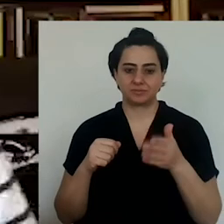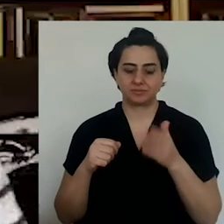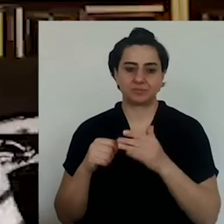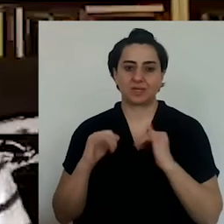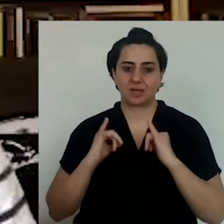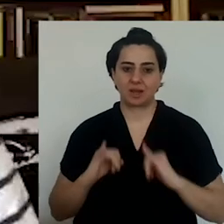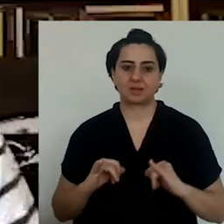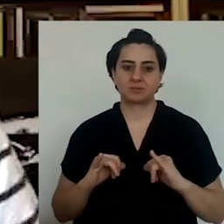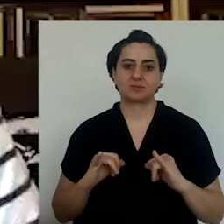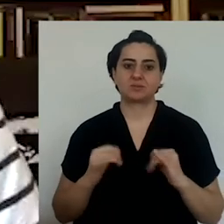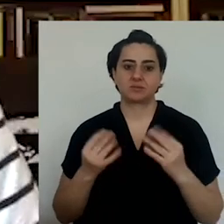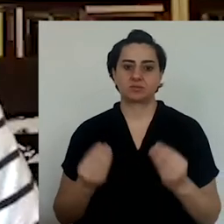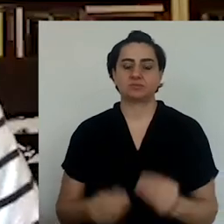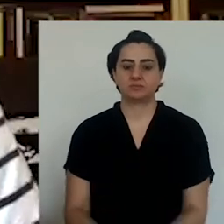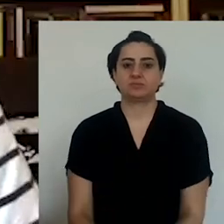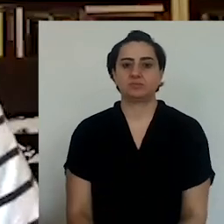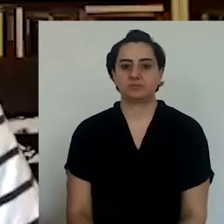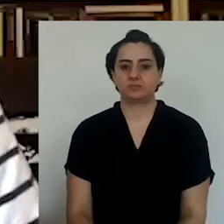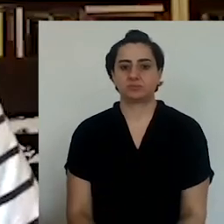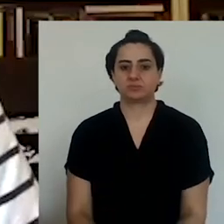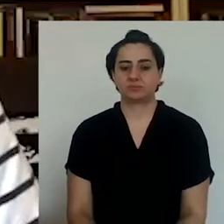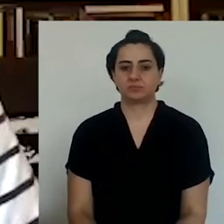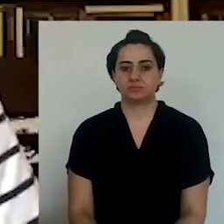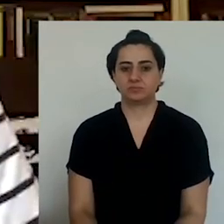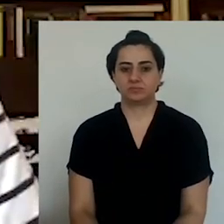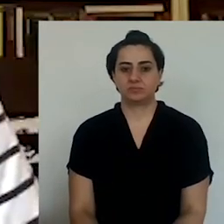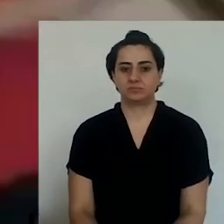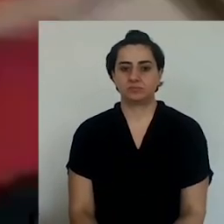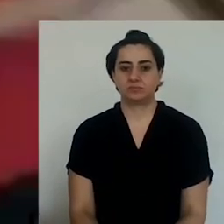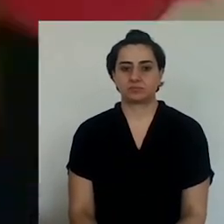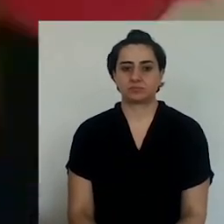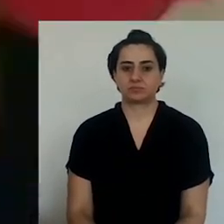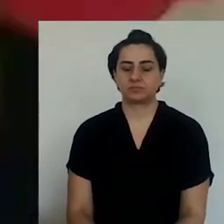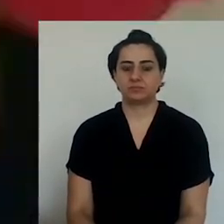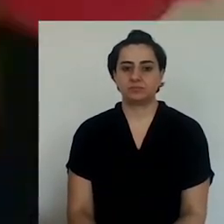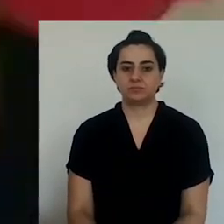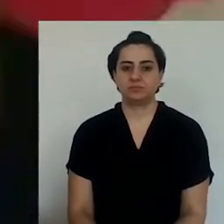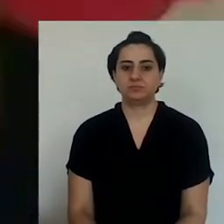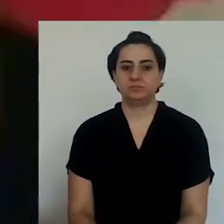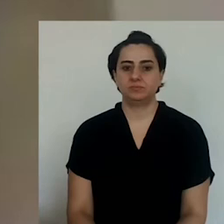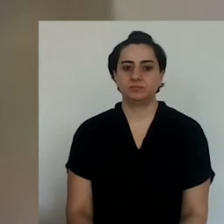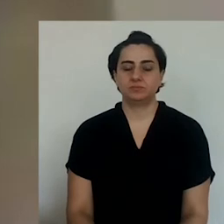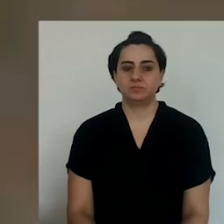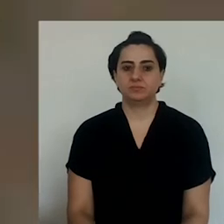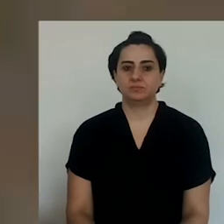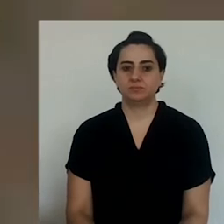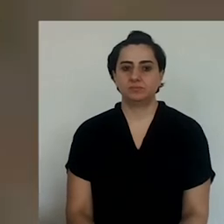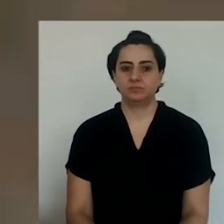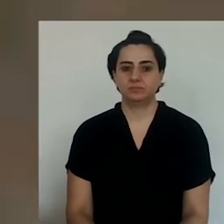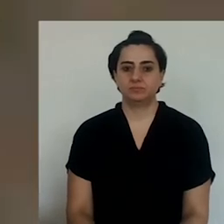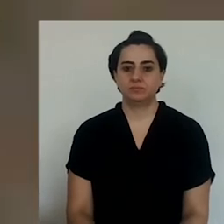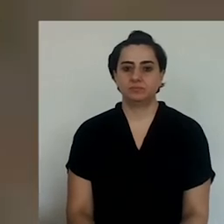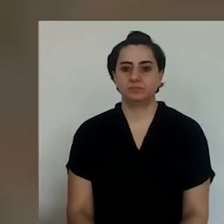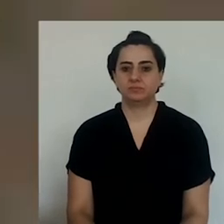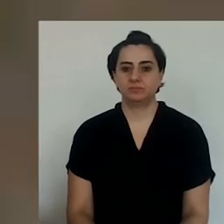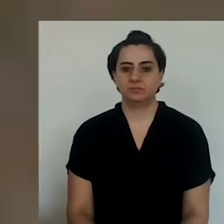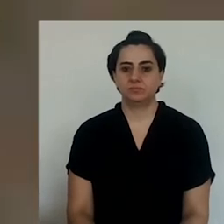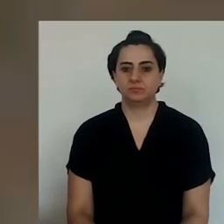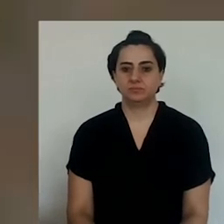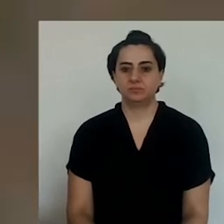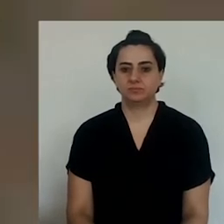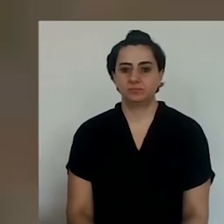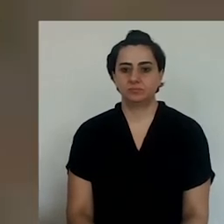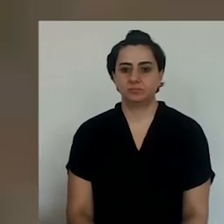don't chop the parsley in really fine, in a fine way.